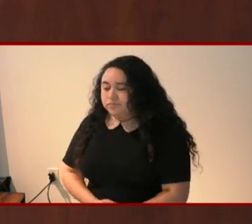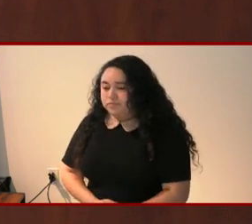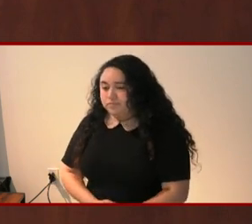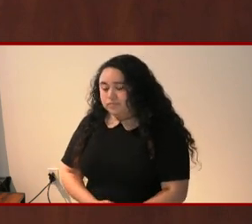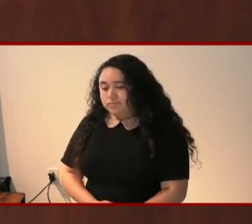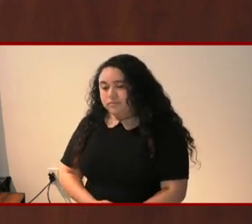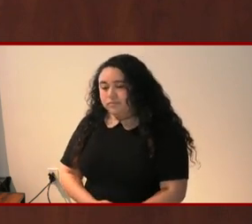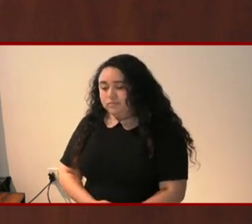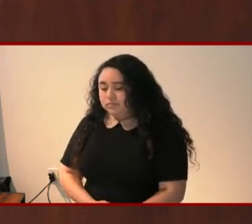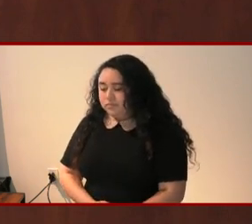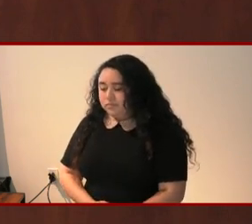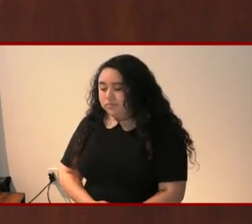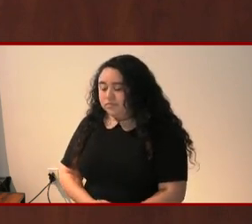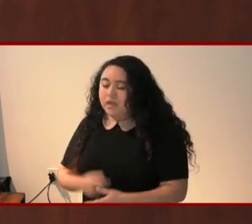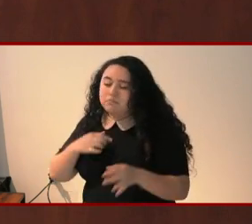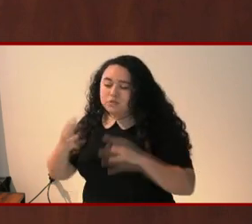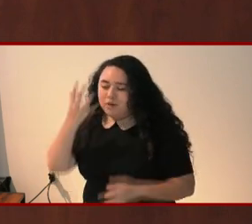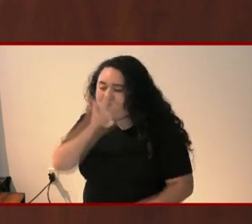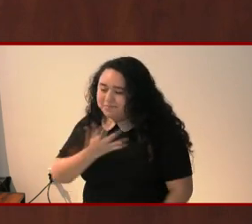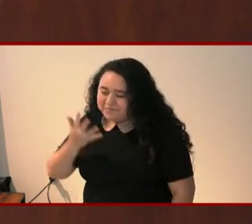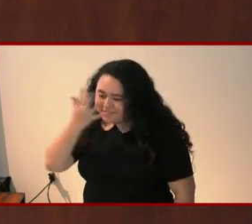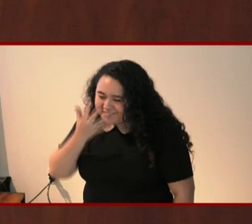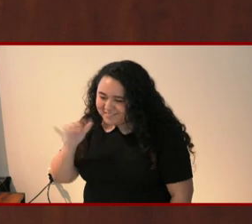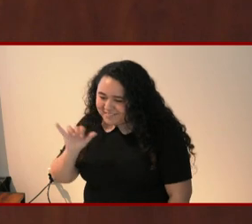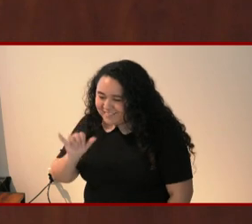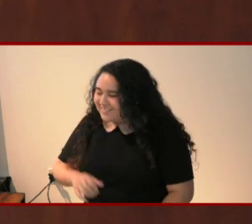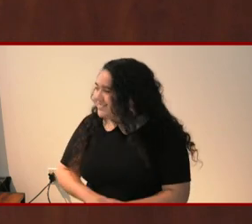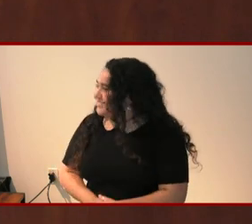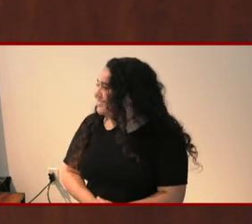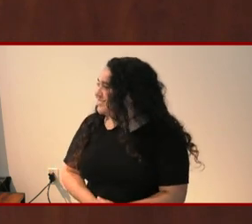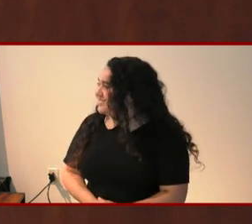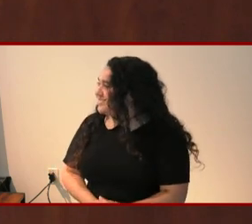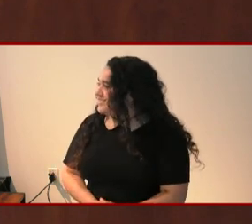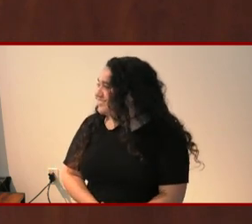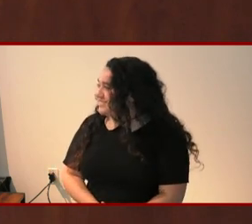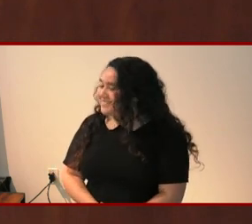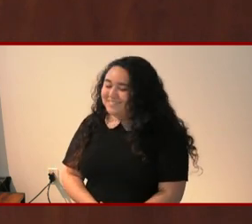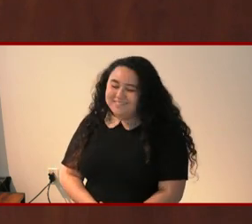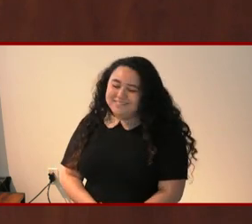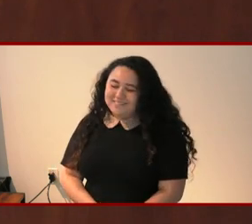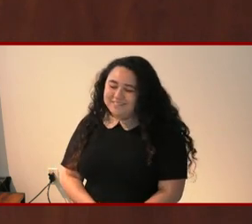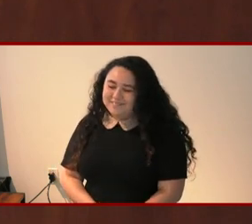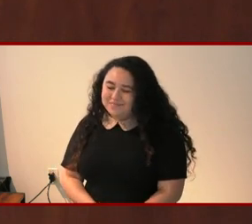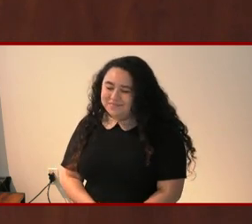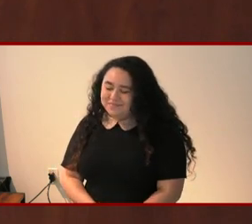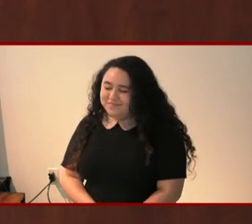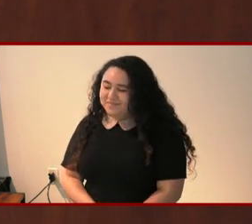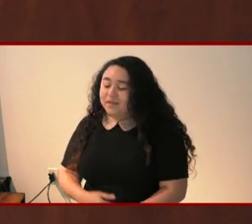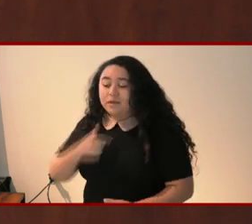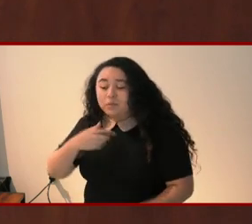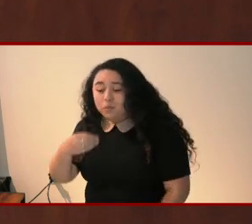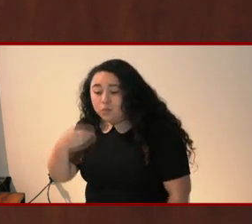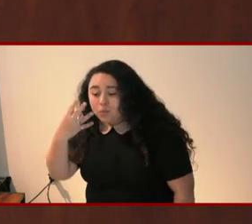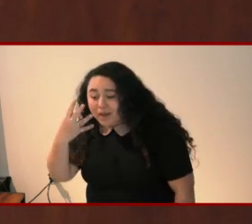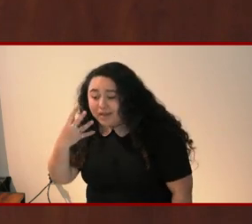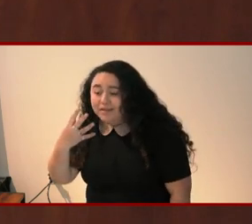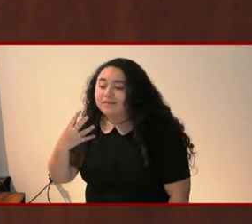I will describe myself. I'm a white